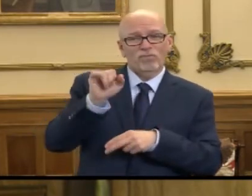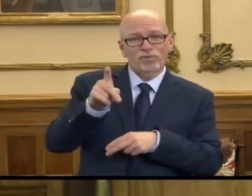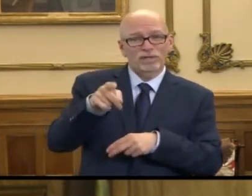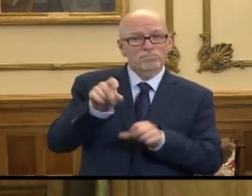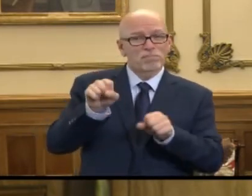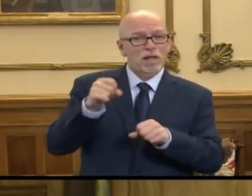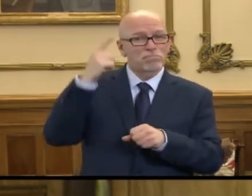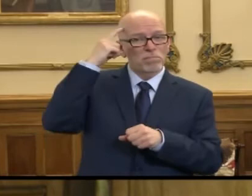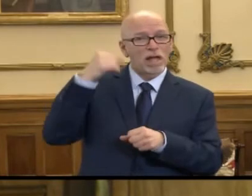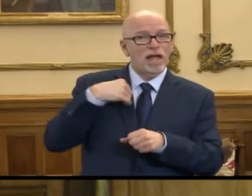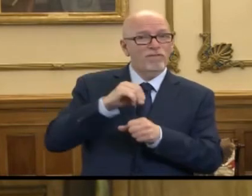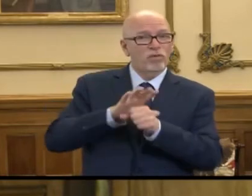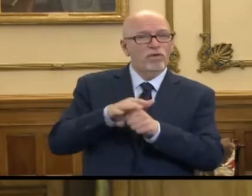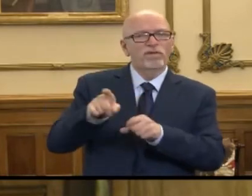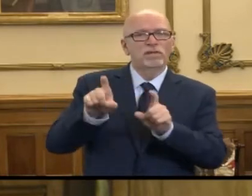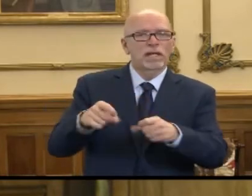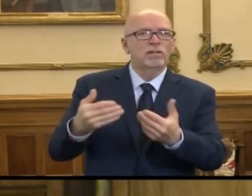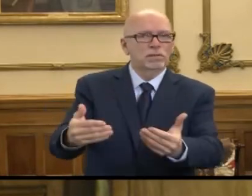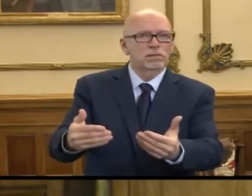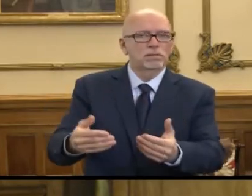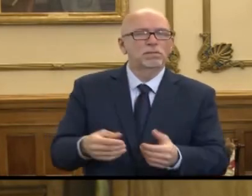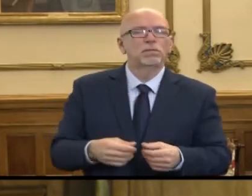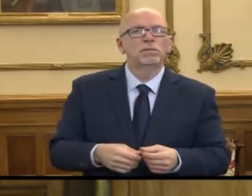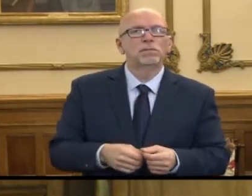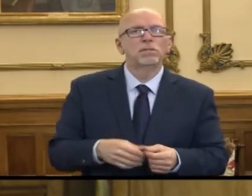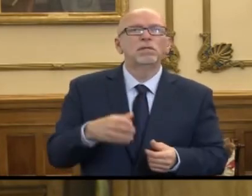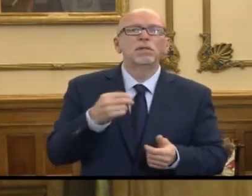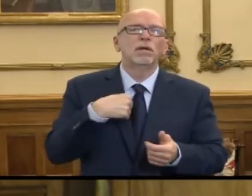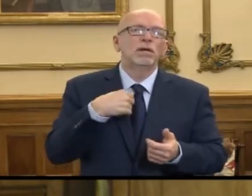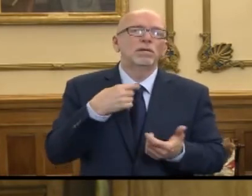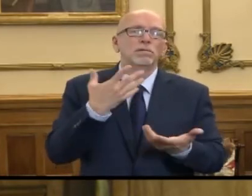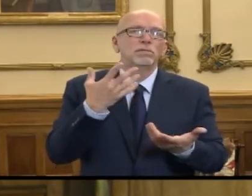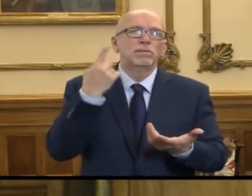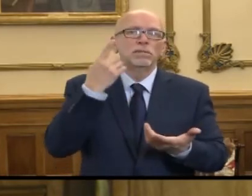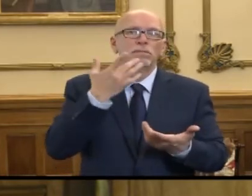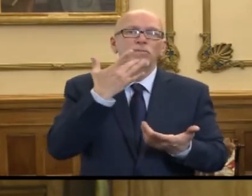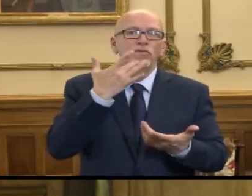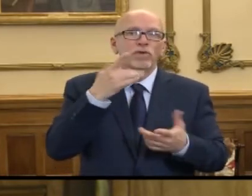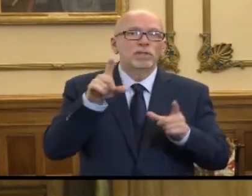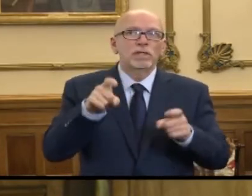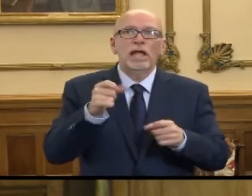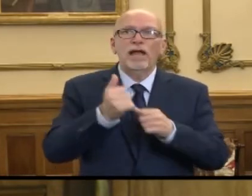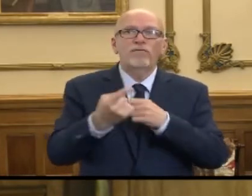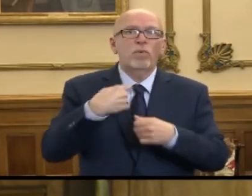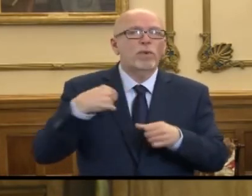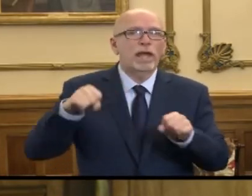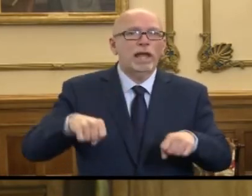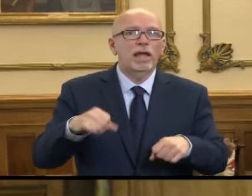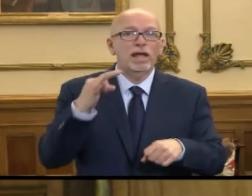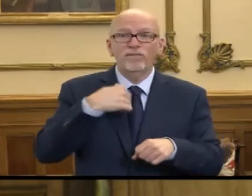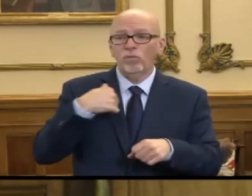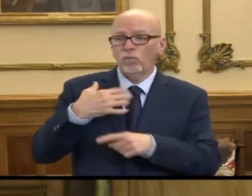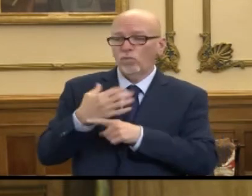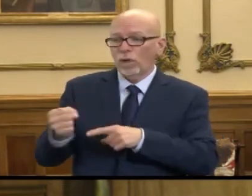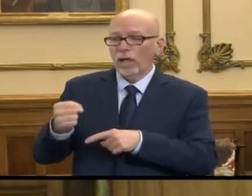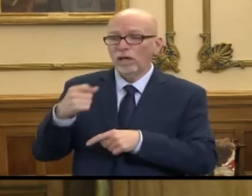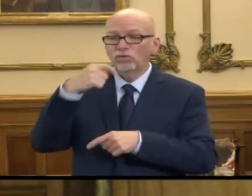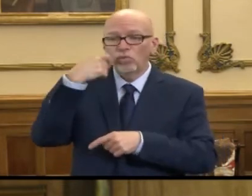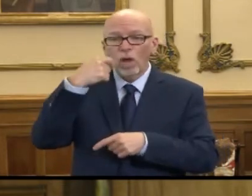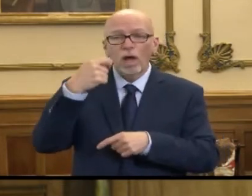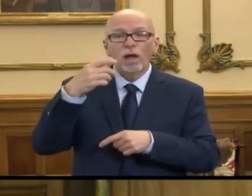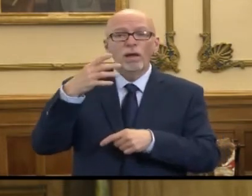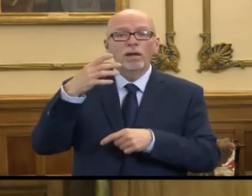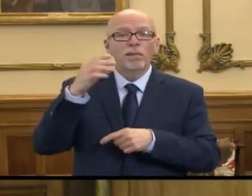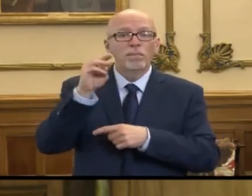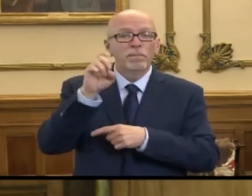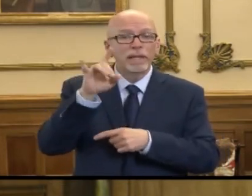-19, we want them to test. And we just, I've said, let's go forward and test everybody we can. If we are running out of swabs and viral transport media,